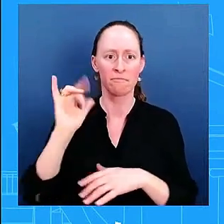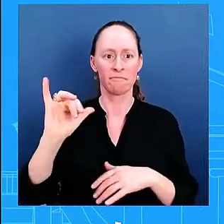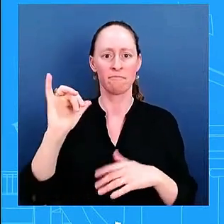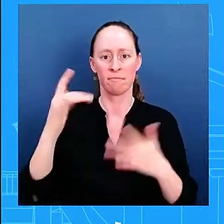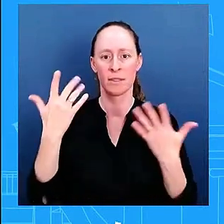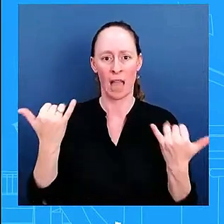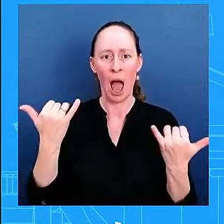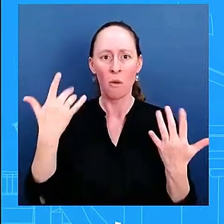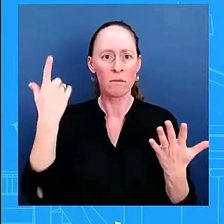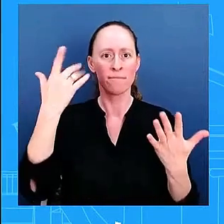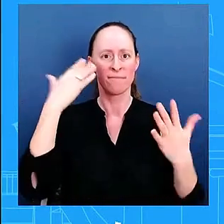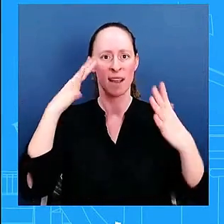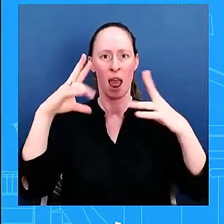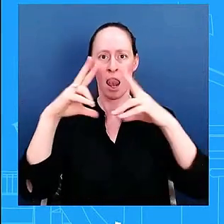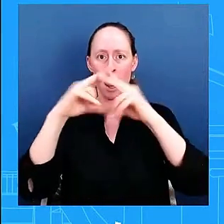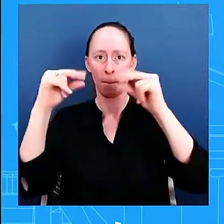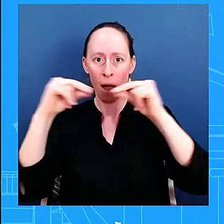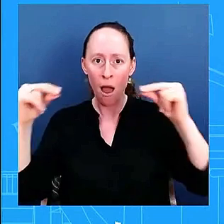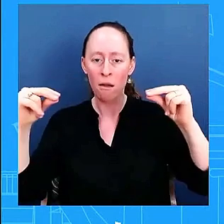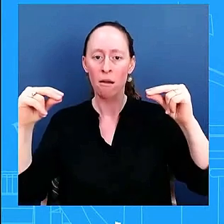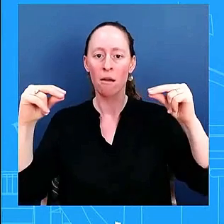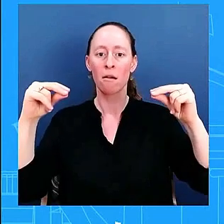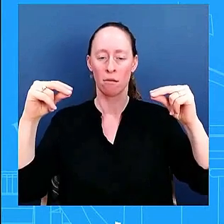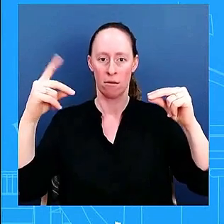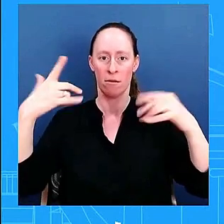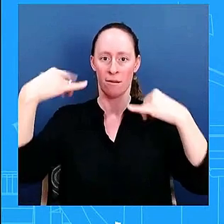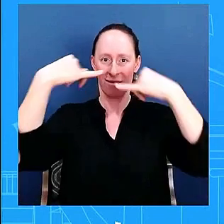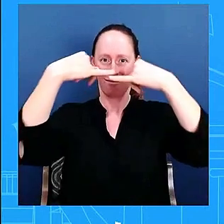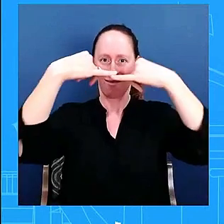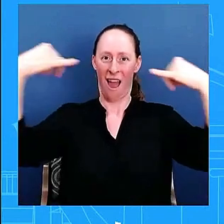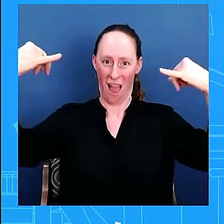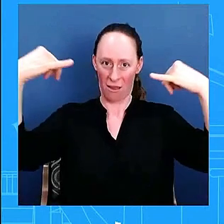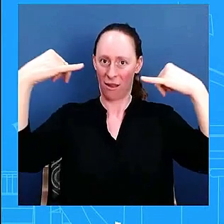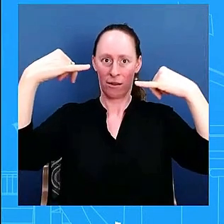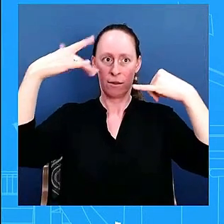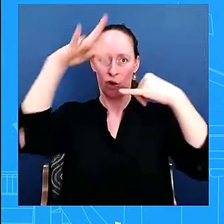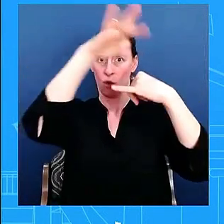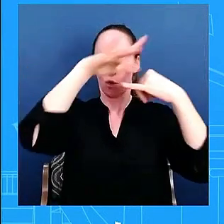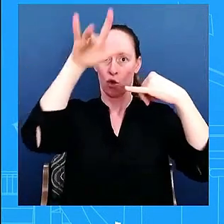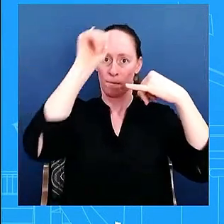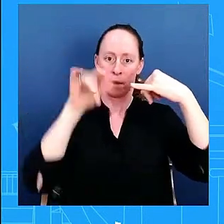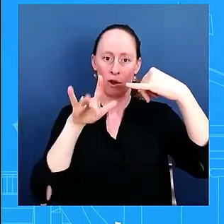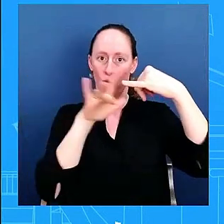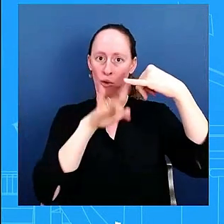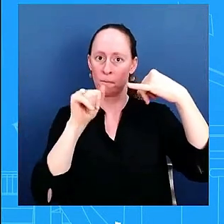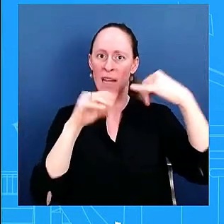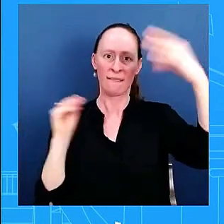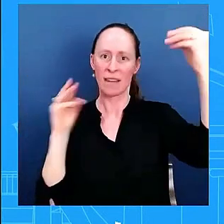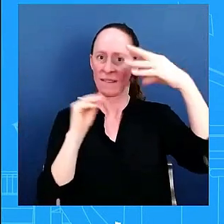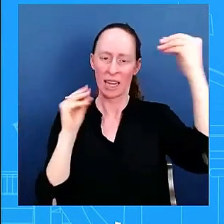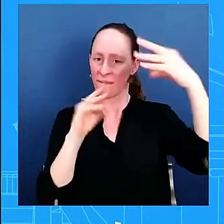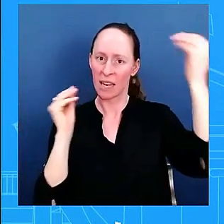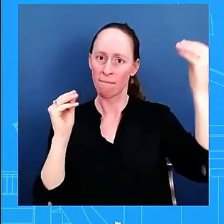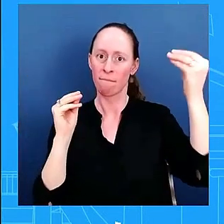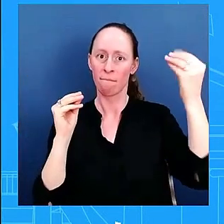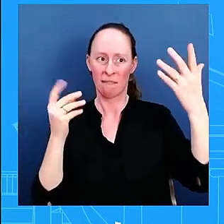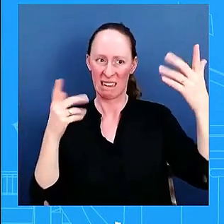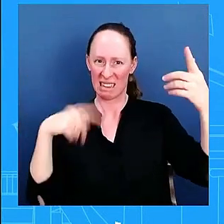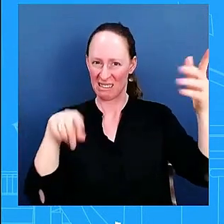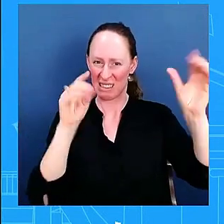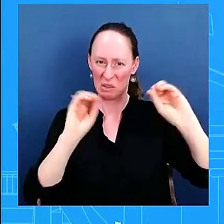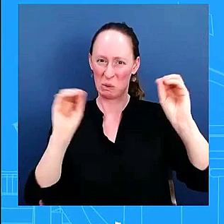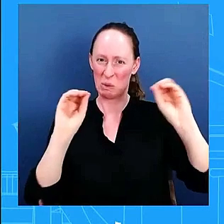that um many times uh we get uh certainly uh views uh from uh the israeli government